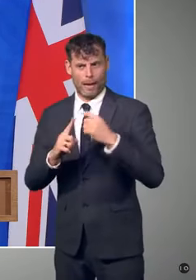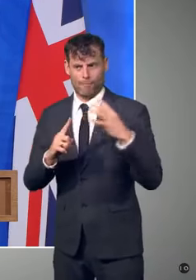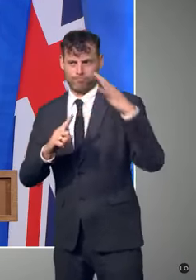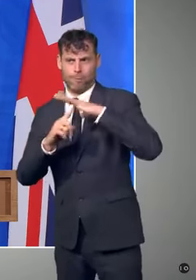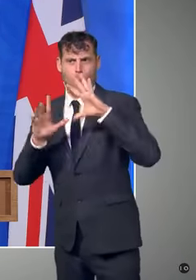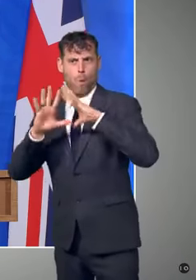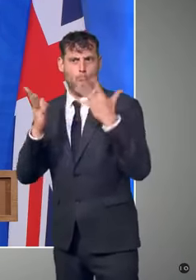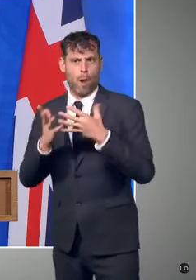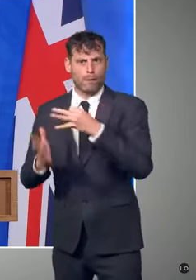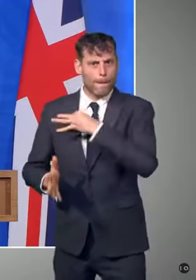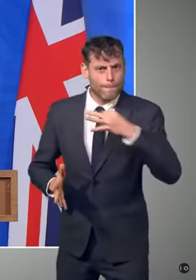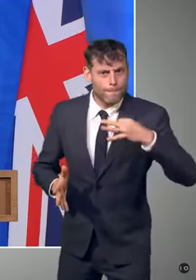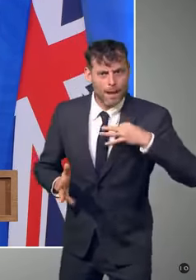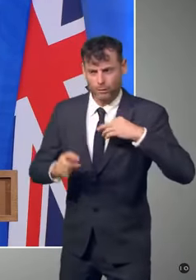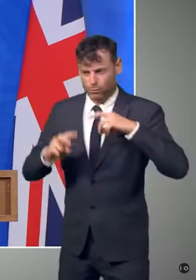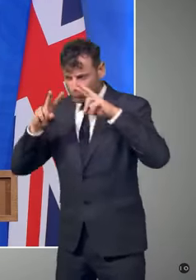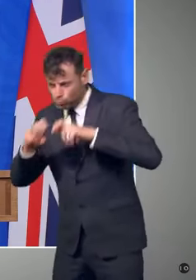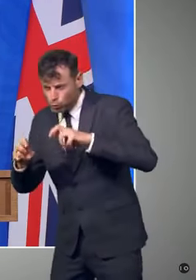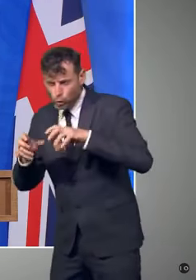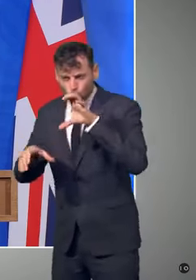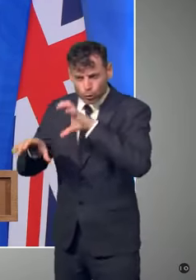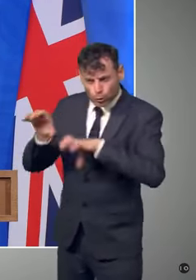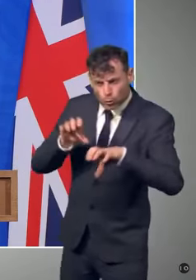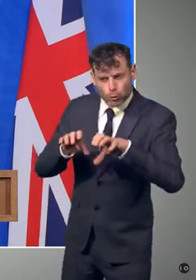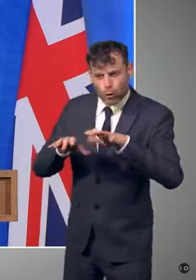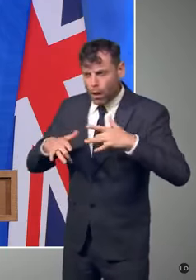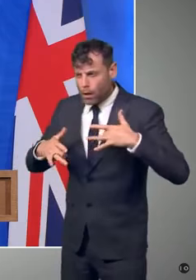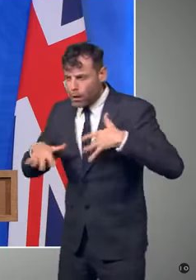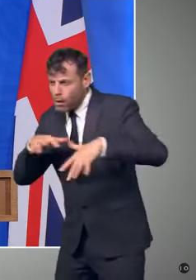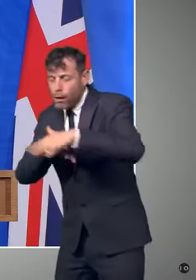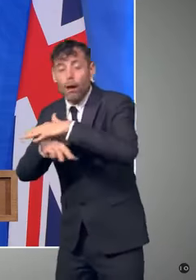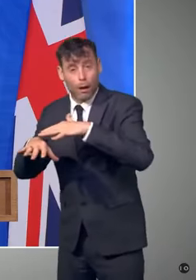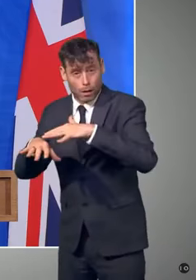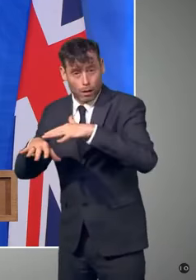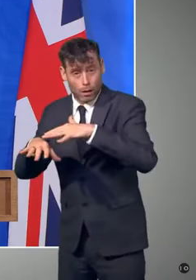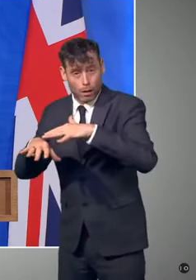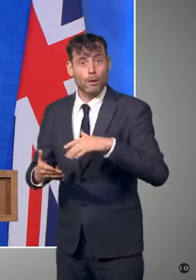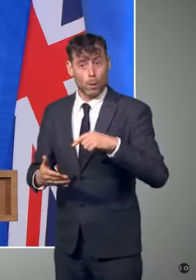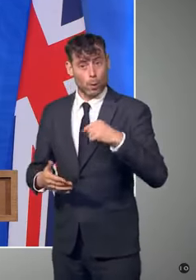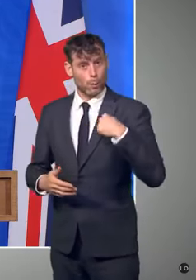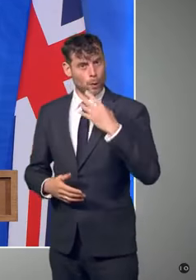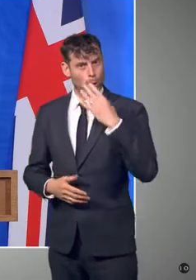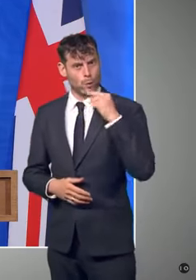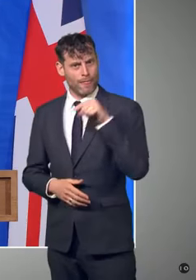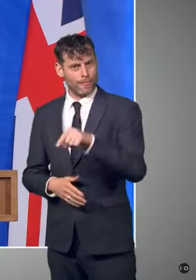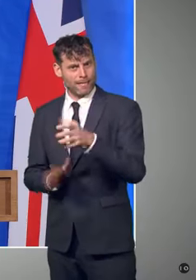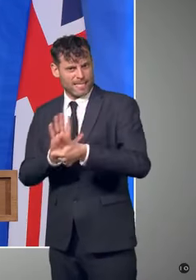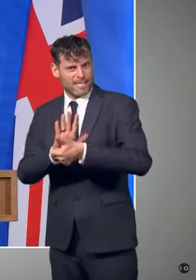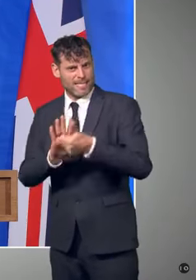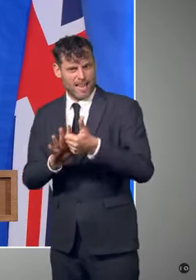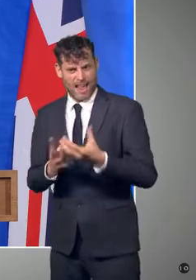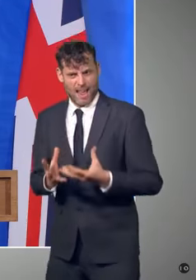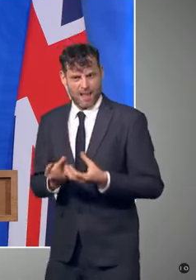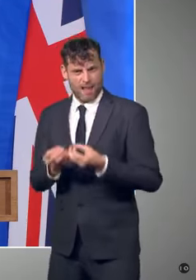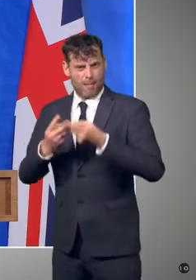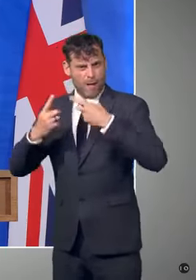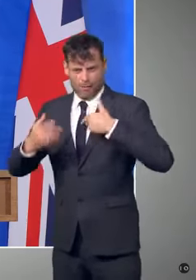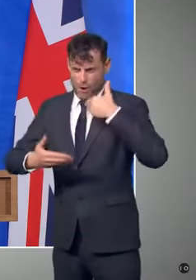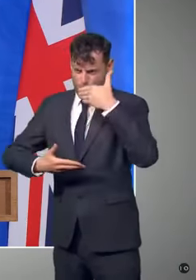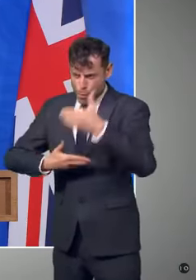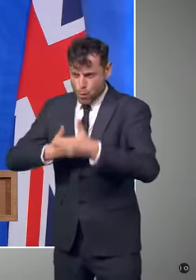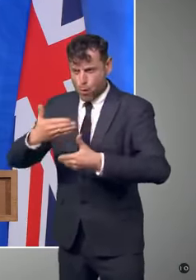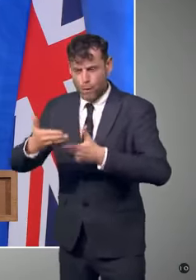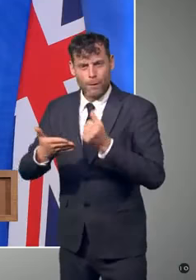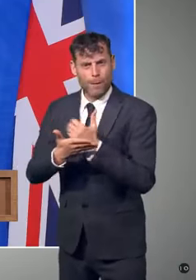to give ever greater confidence to the people of this country that we continue on our path towards freedom. We've taken a